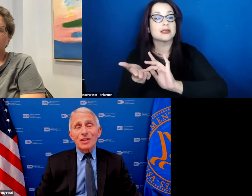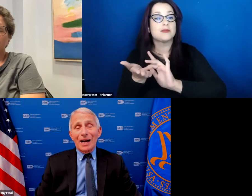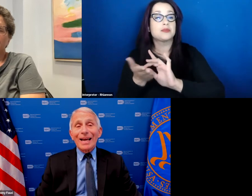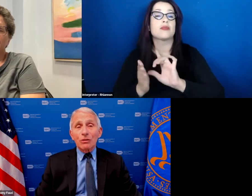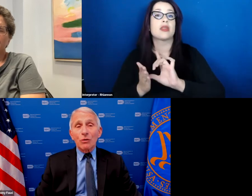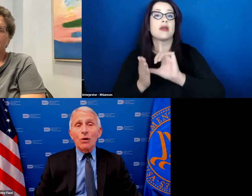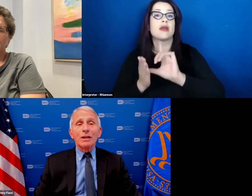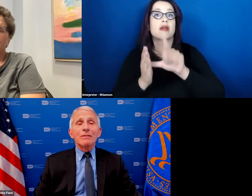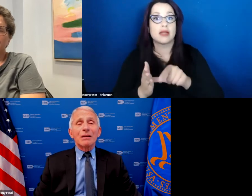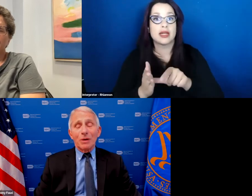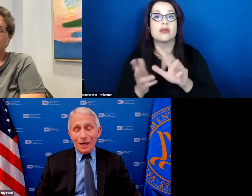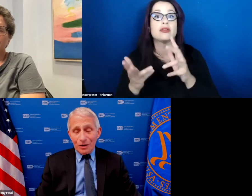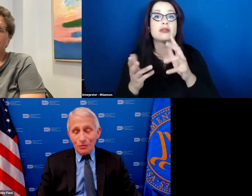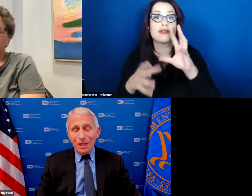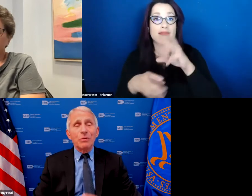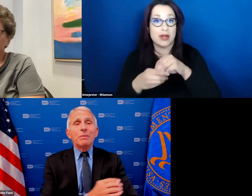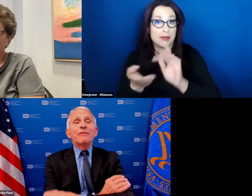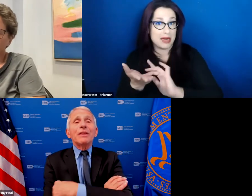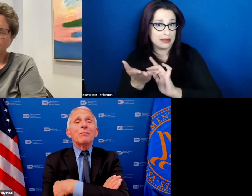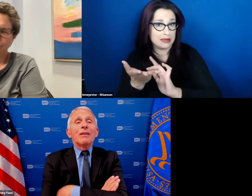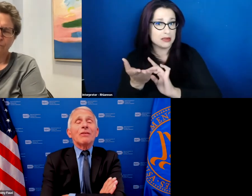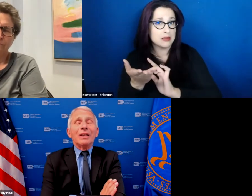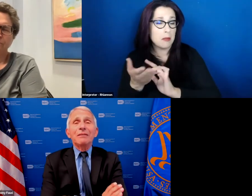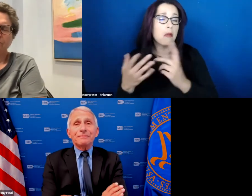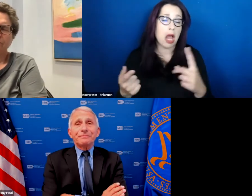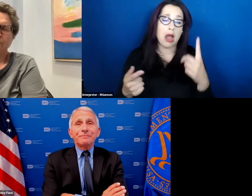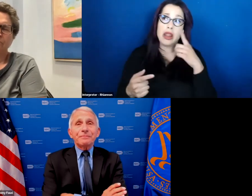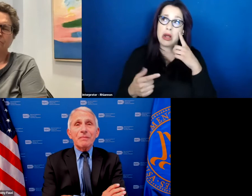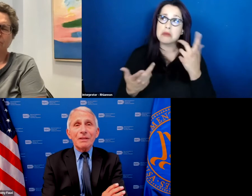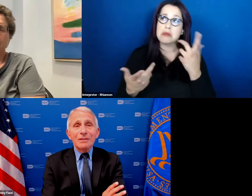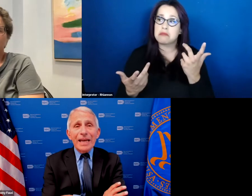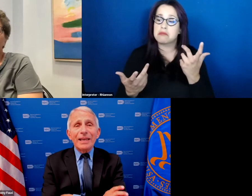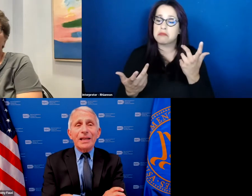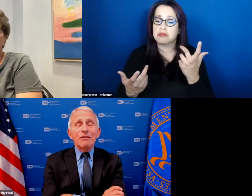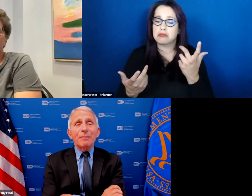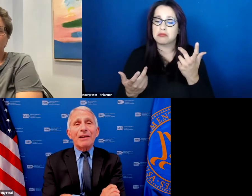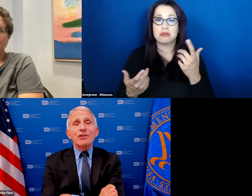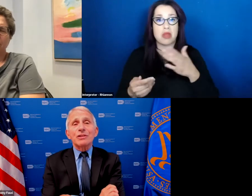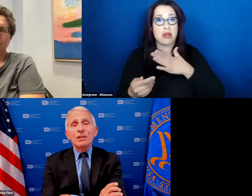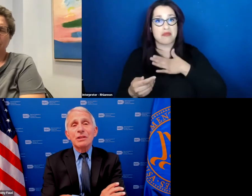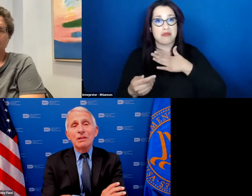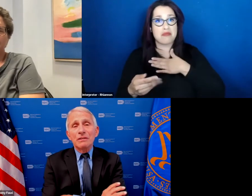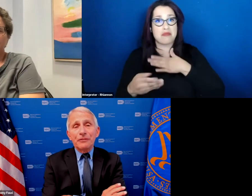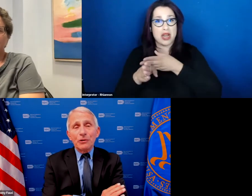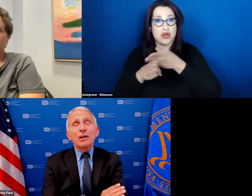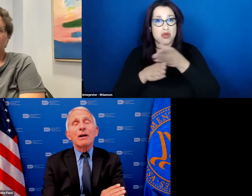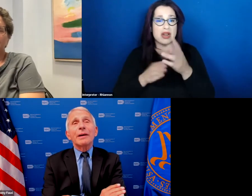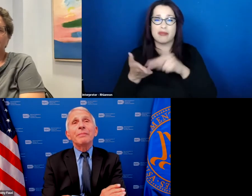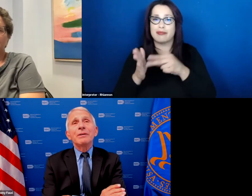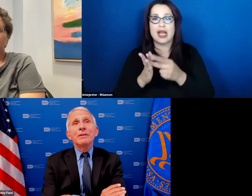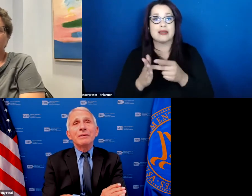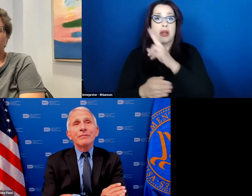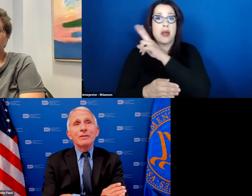in medicine i had thought that my career would be fundamentally taking care of patients full